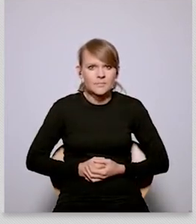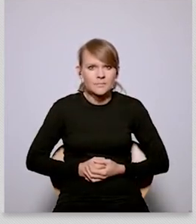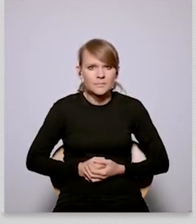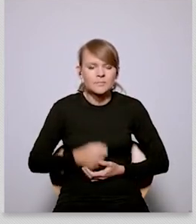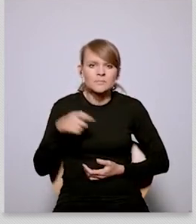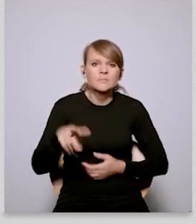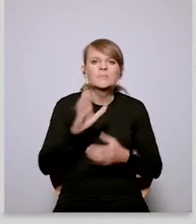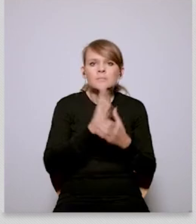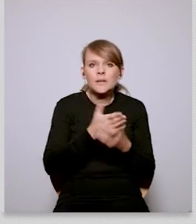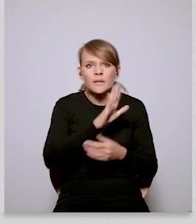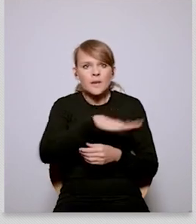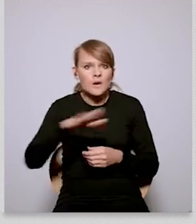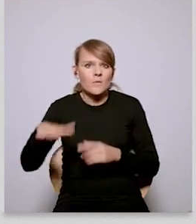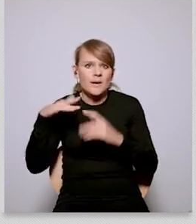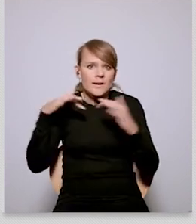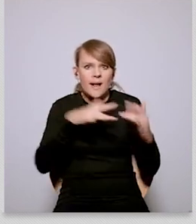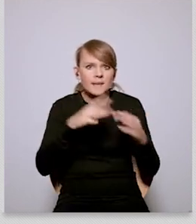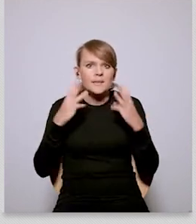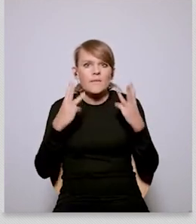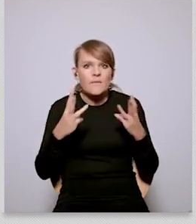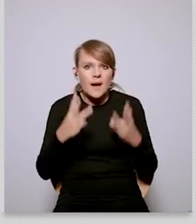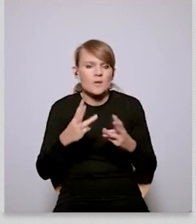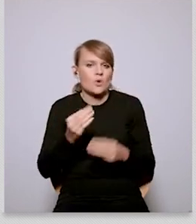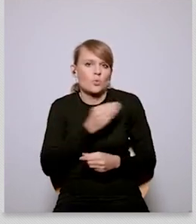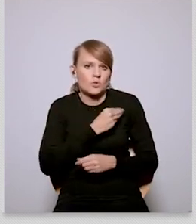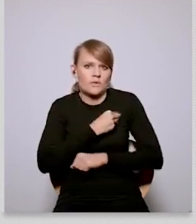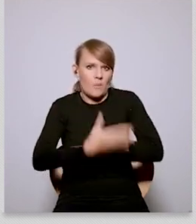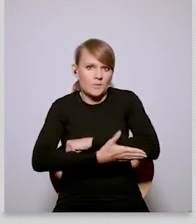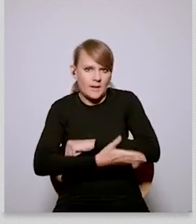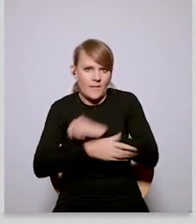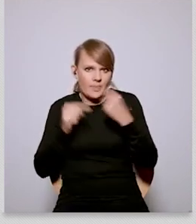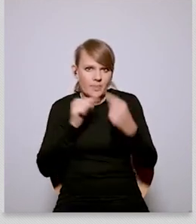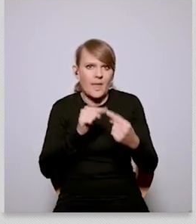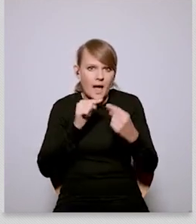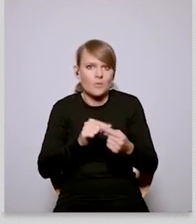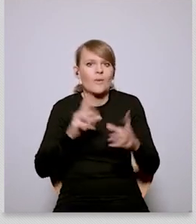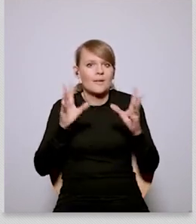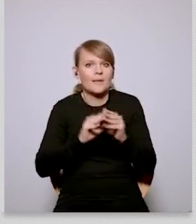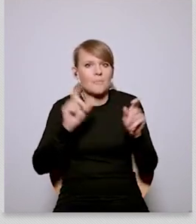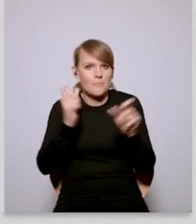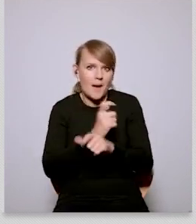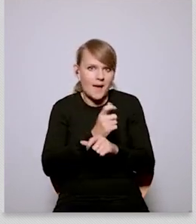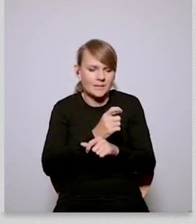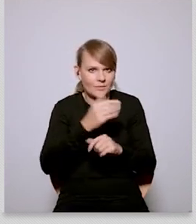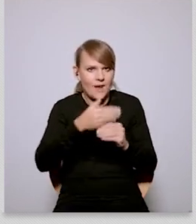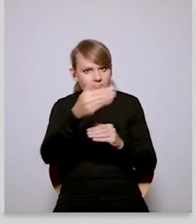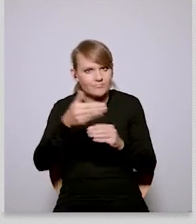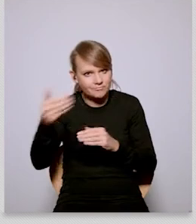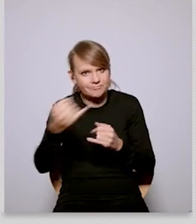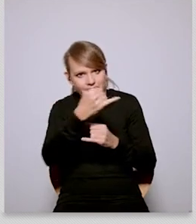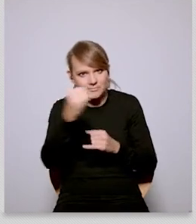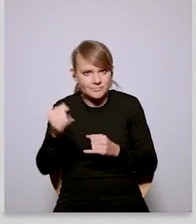uh with with with third countries about why we're doing this that this isn't about europe lecturing this isn't about um europe